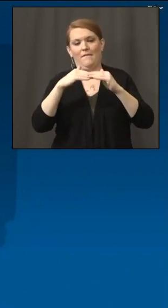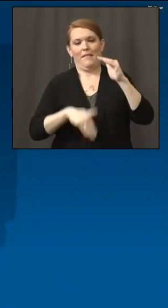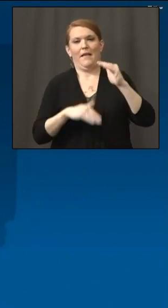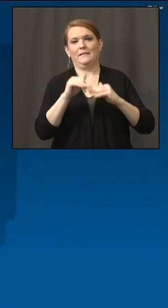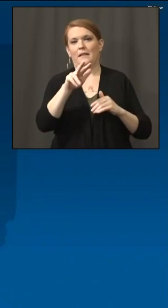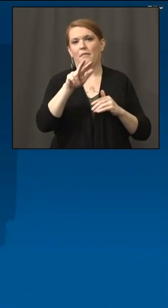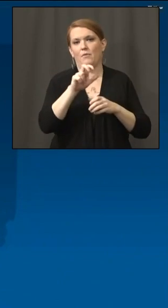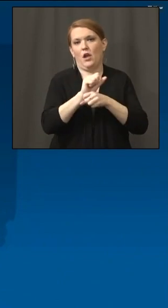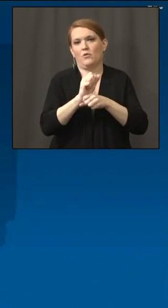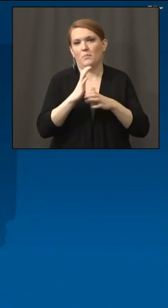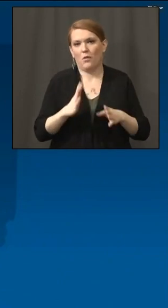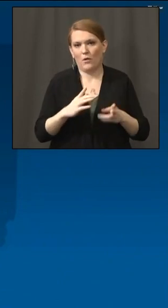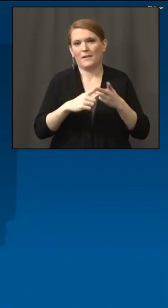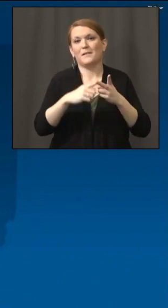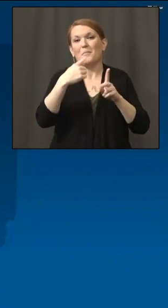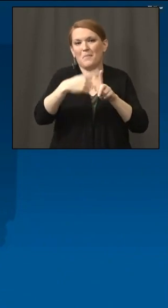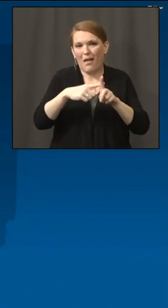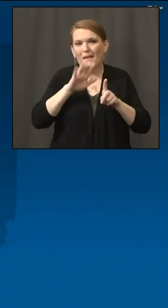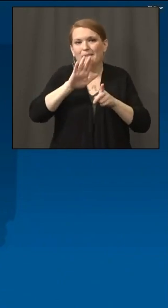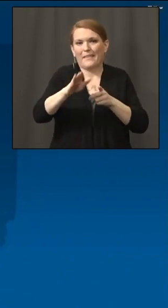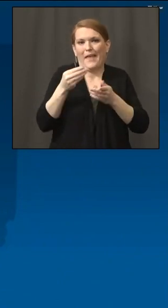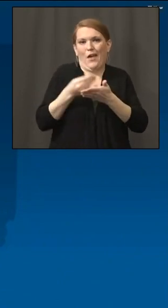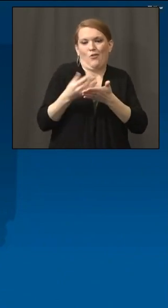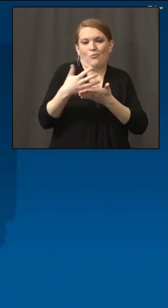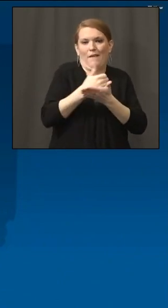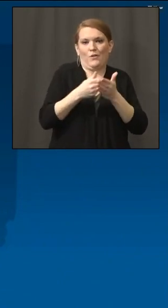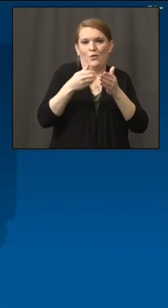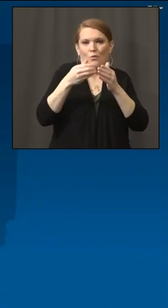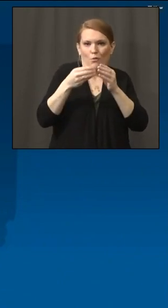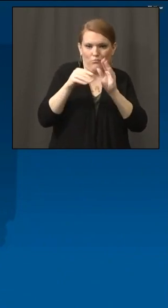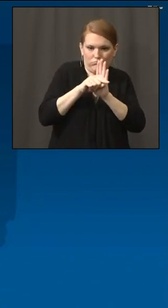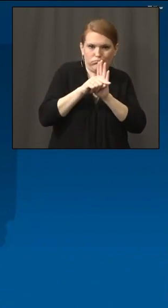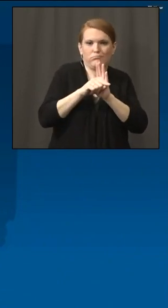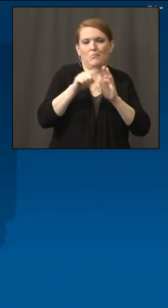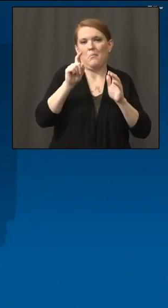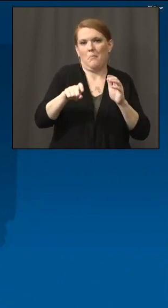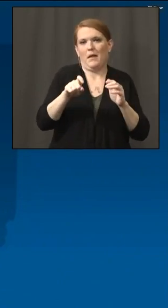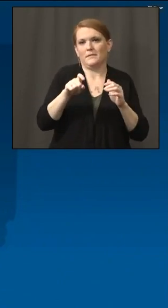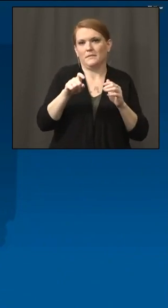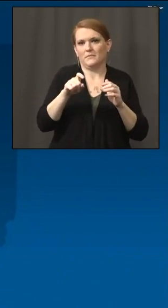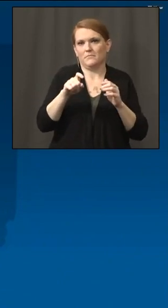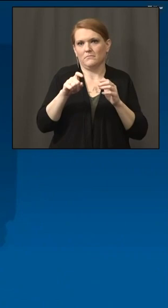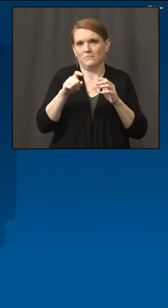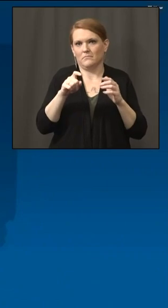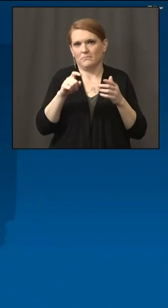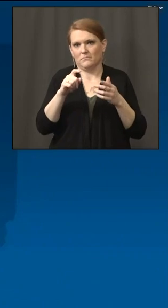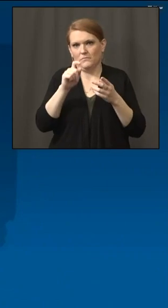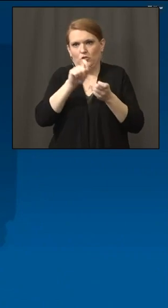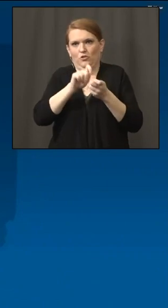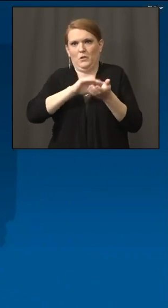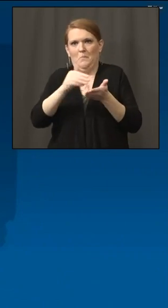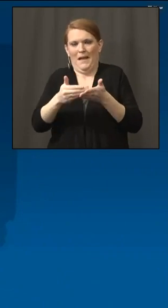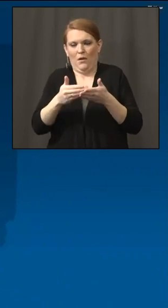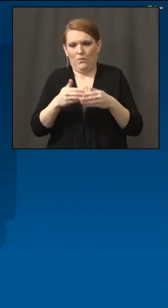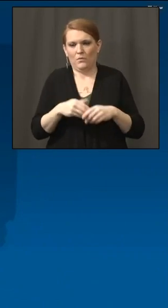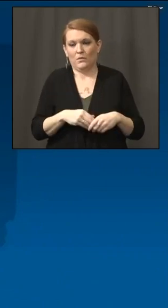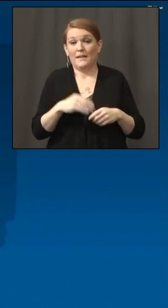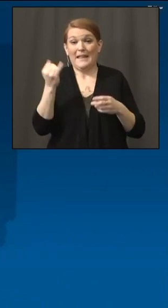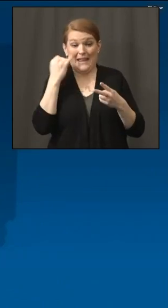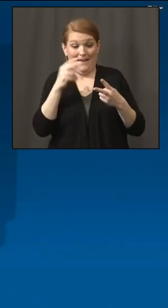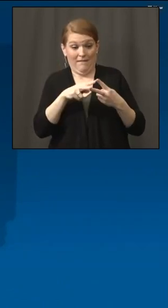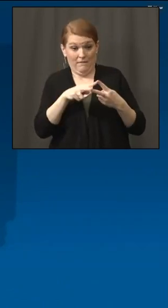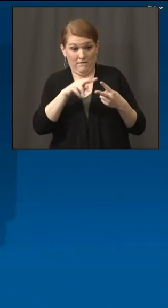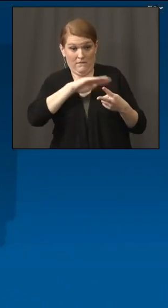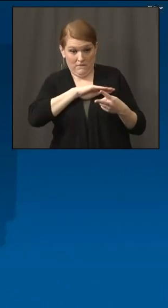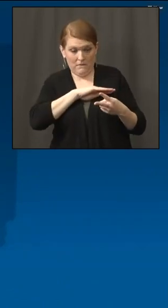and has experienced revenue losses in any quarter for 2020, if you will. So they're able to then access that second